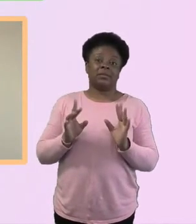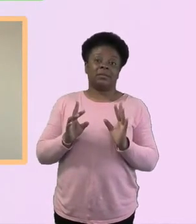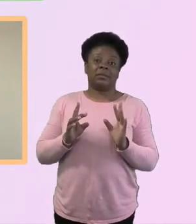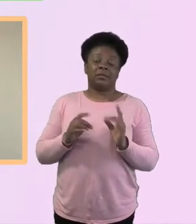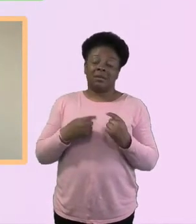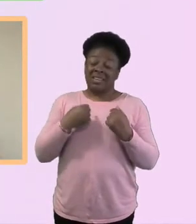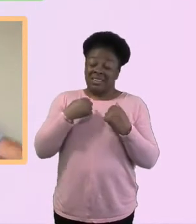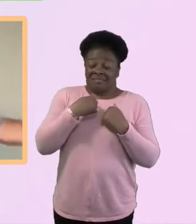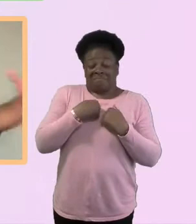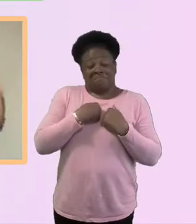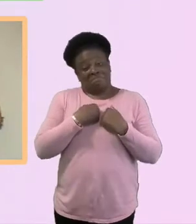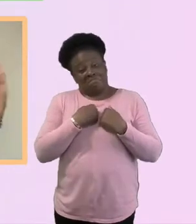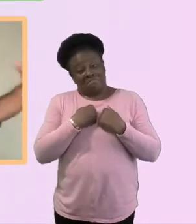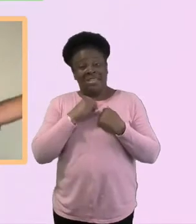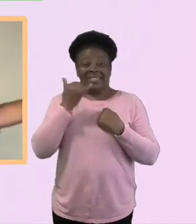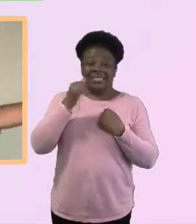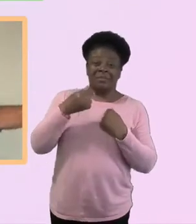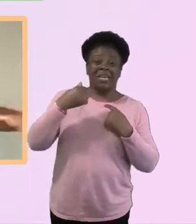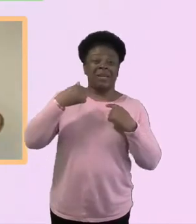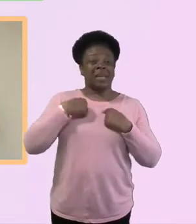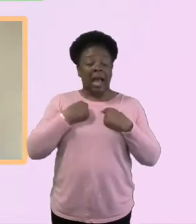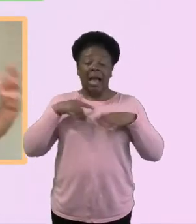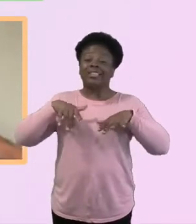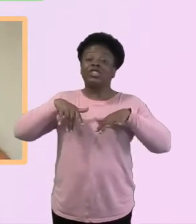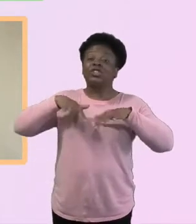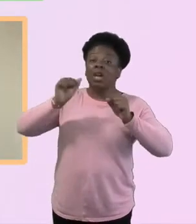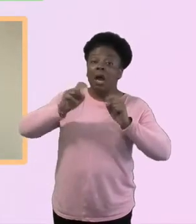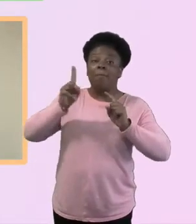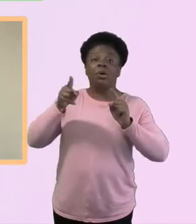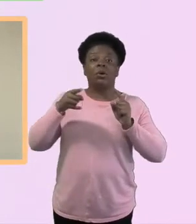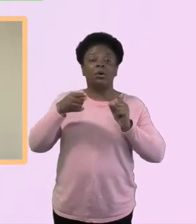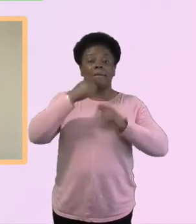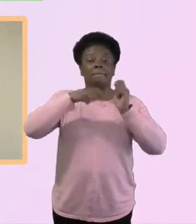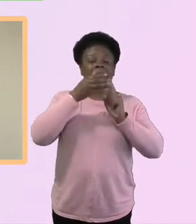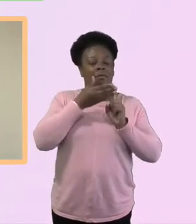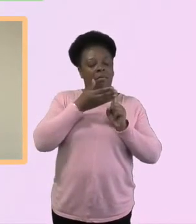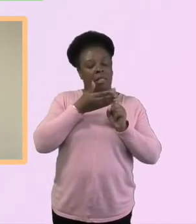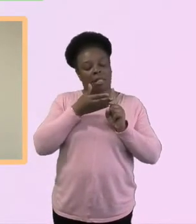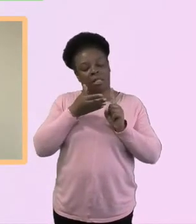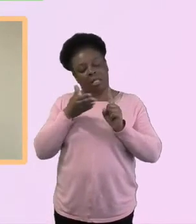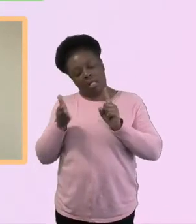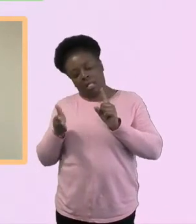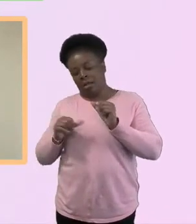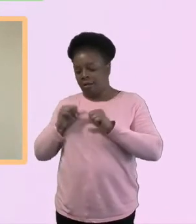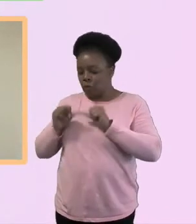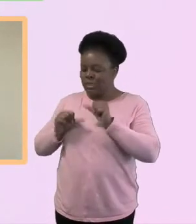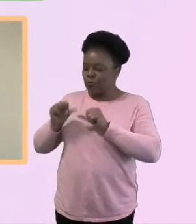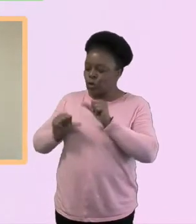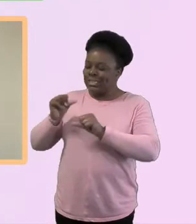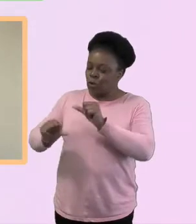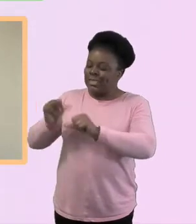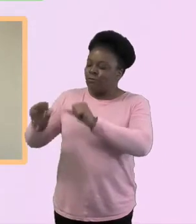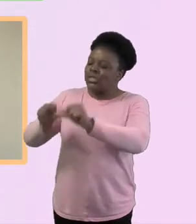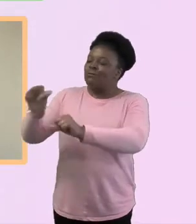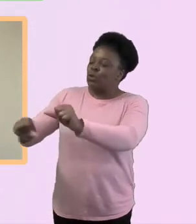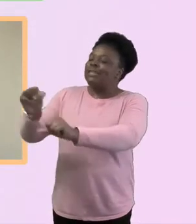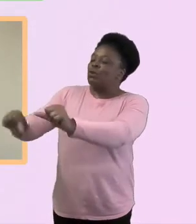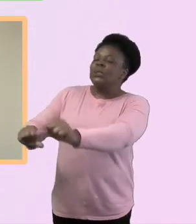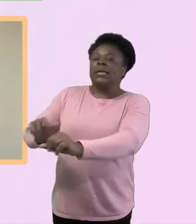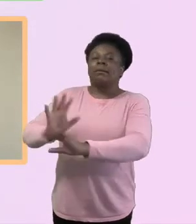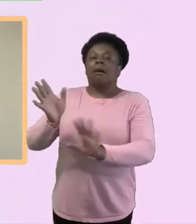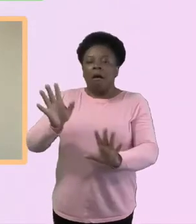get lost in a whole bunch of different things and get stuck in ruts and routines. And actually we just need to stop and say, okay, God, what, what are you saying?